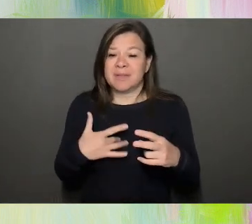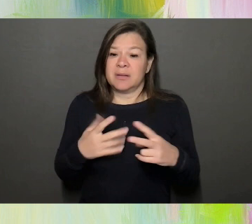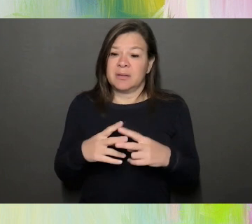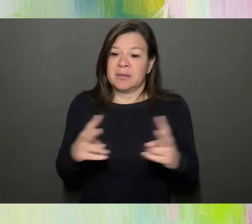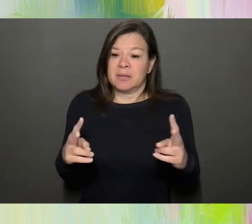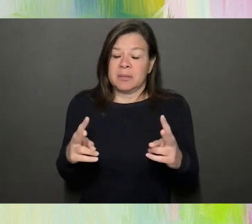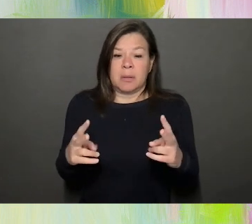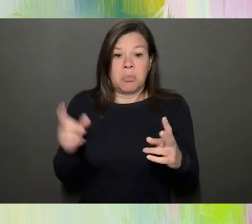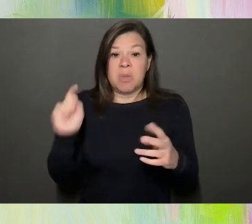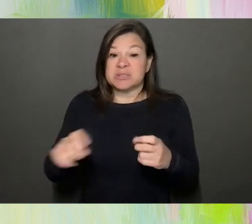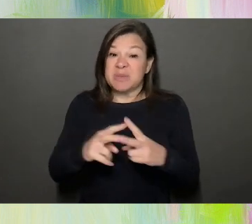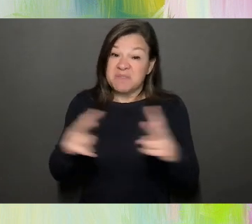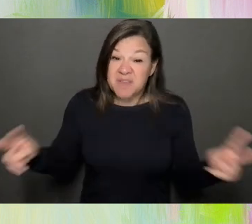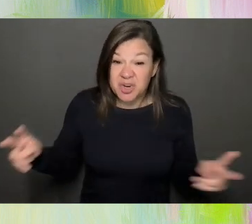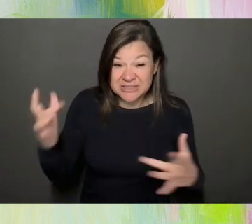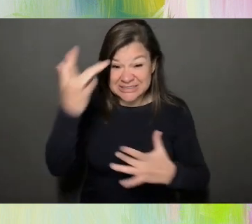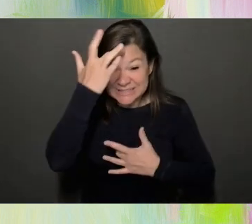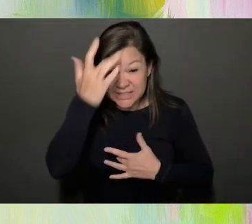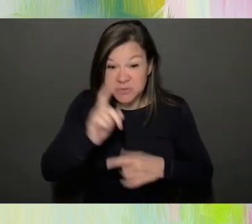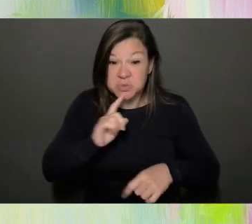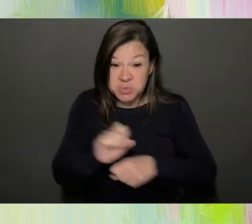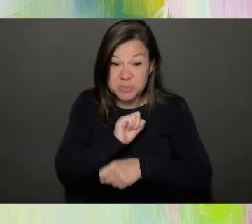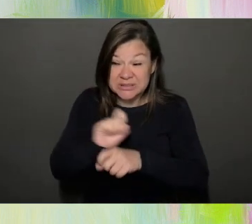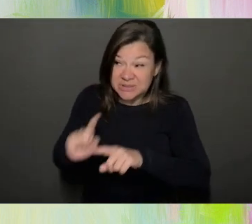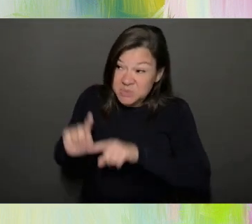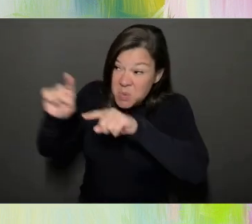go at all because they felt like they were not welcome.